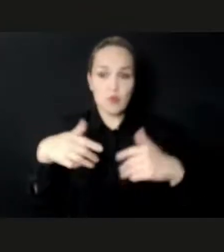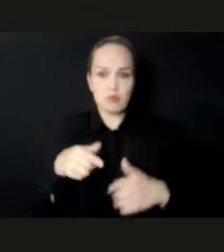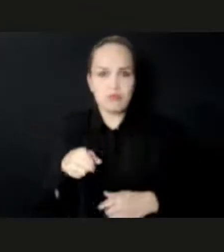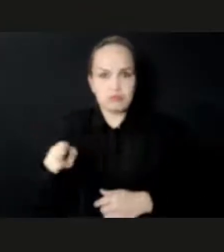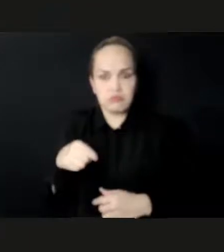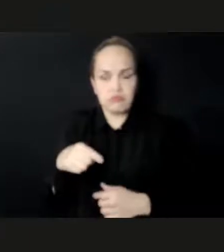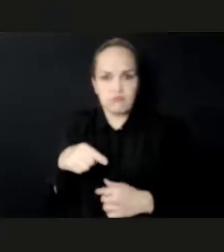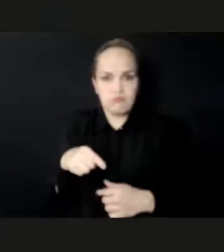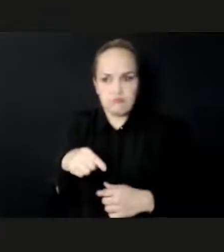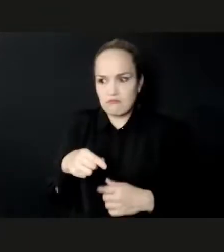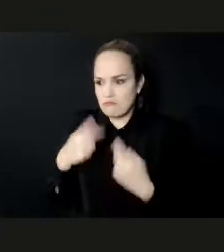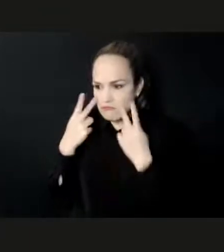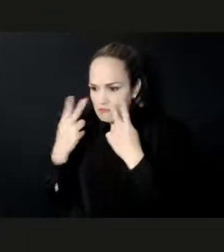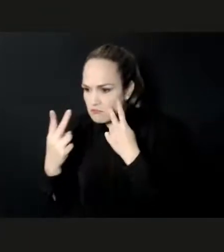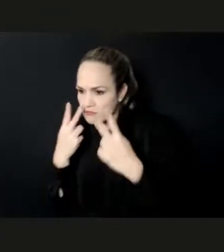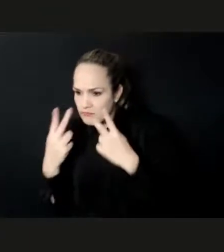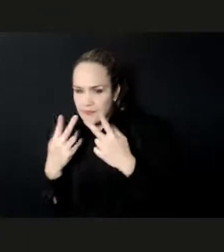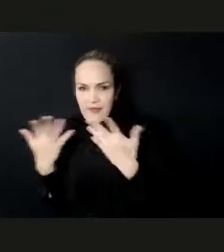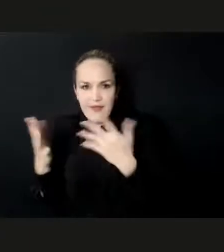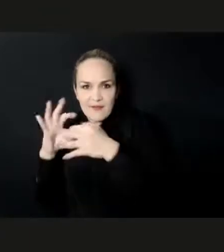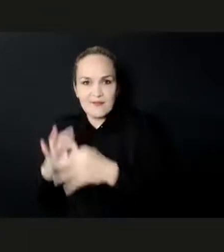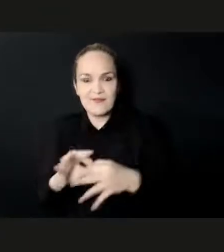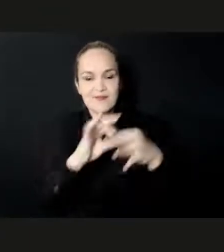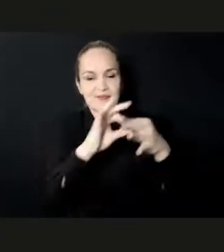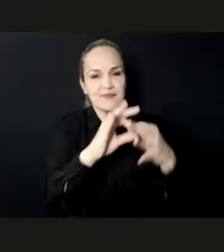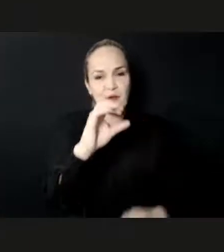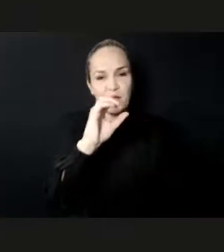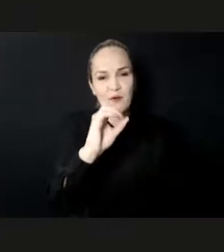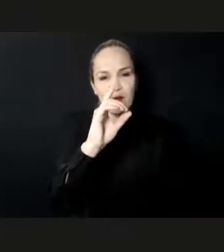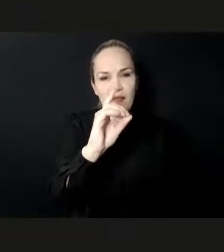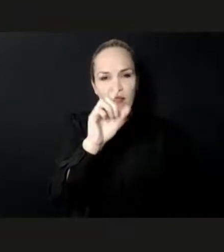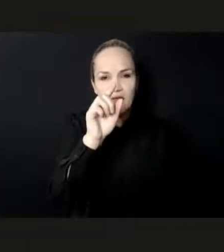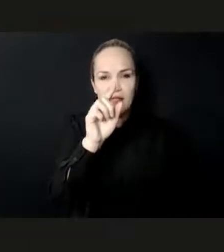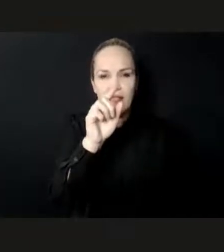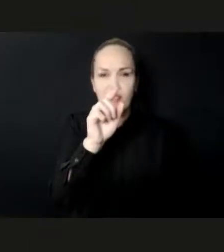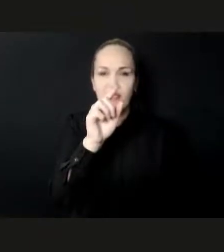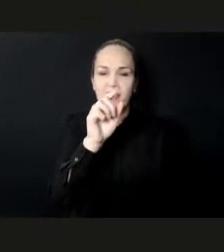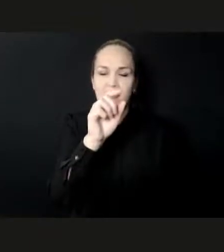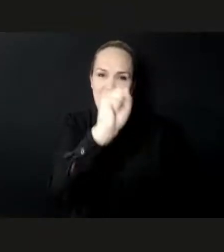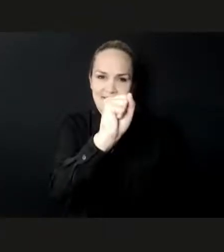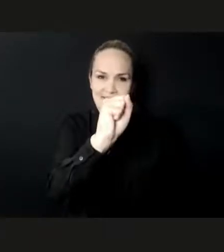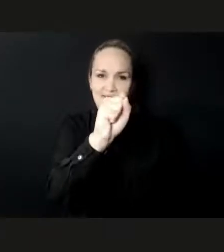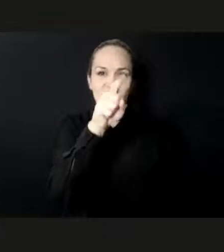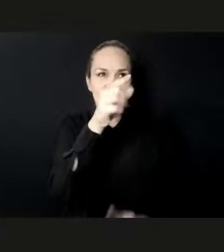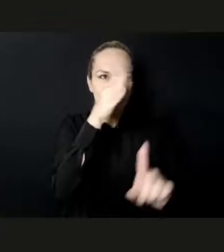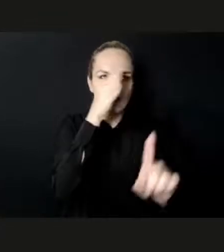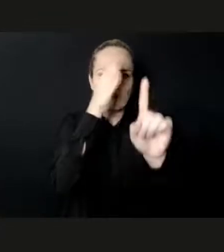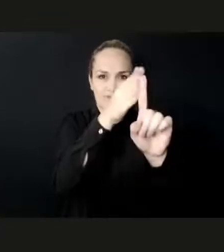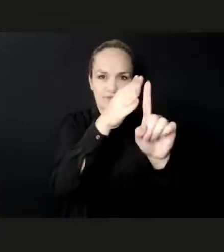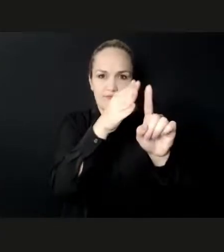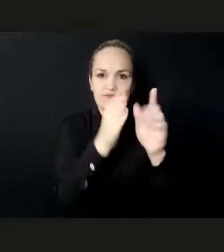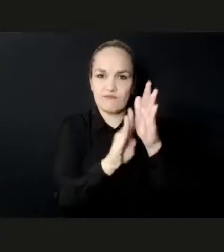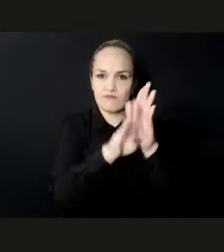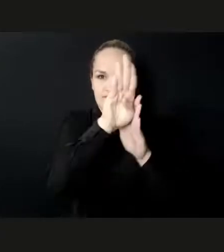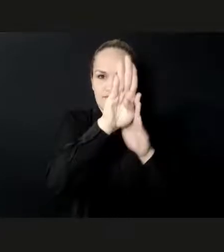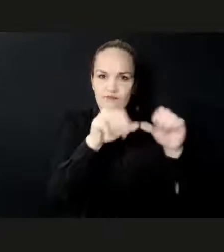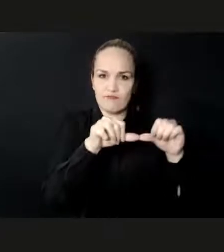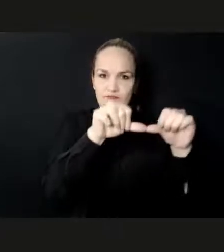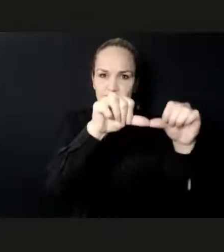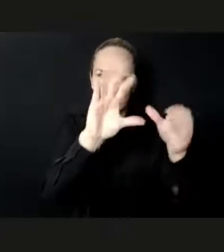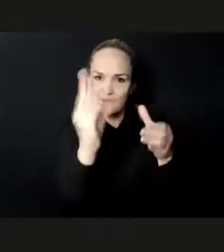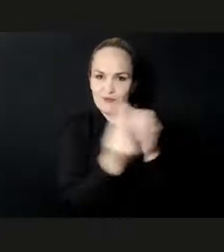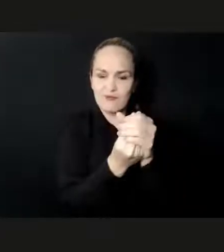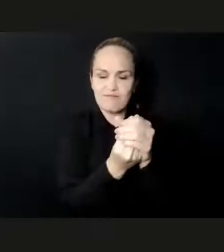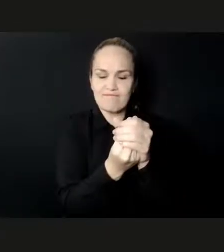Development Goals in the framework of an inclusive and sustainable development. So, we have heard from the UN